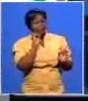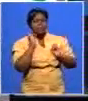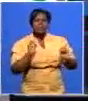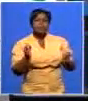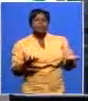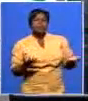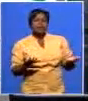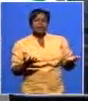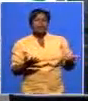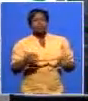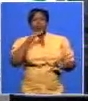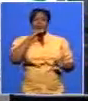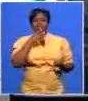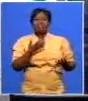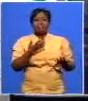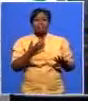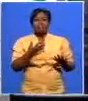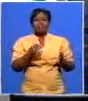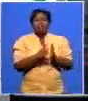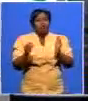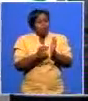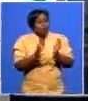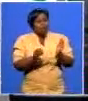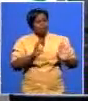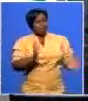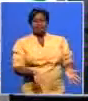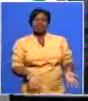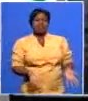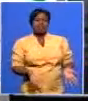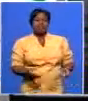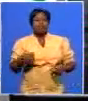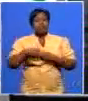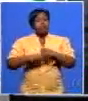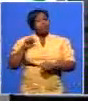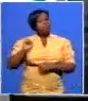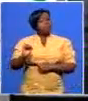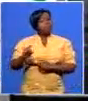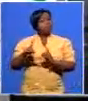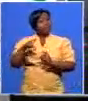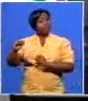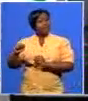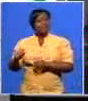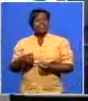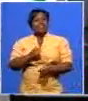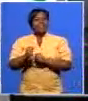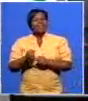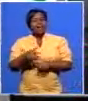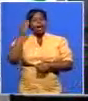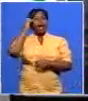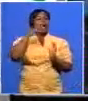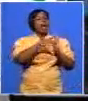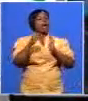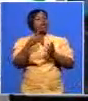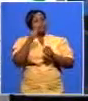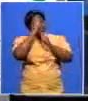in academic term is called plagiarism now the problem with the da is that they never acknowledge that mandela comes from the ANC and